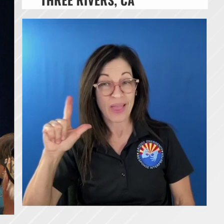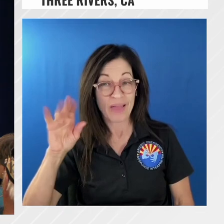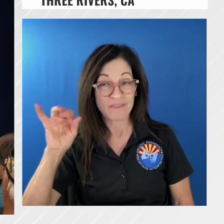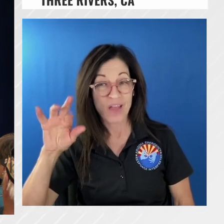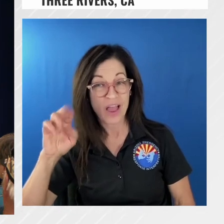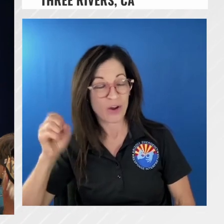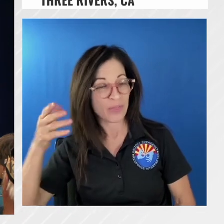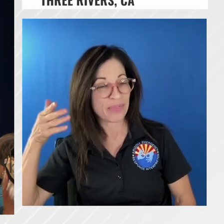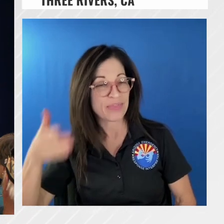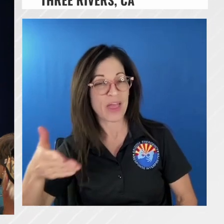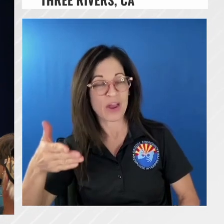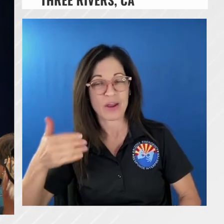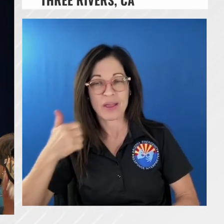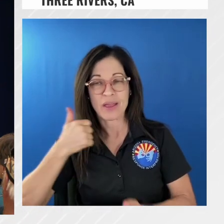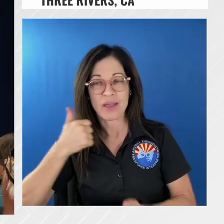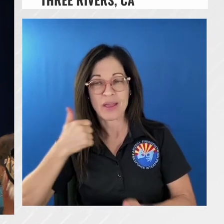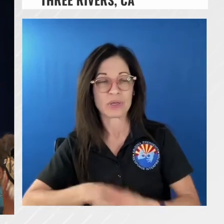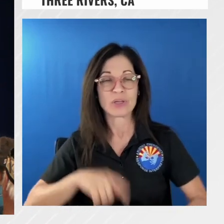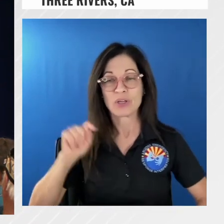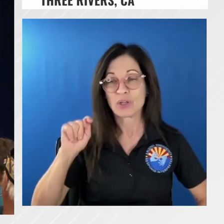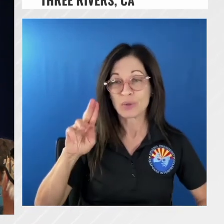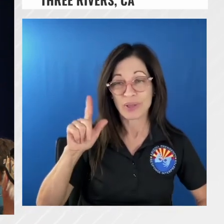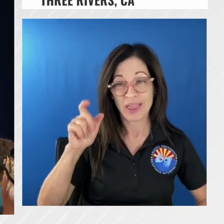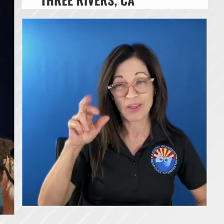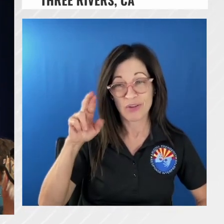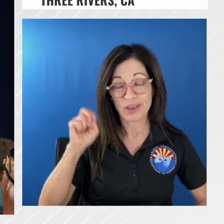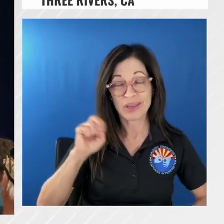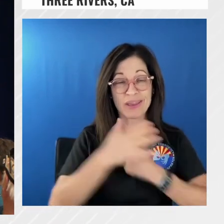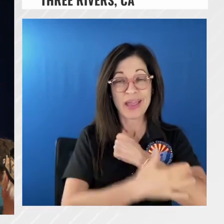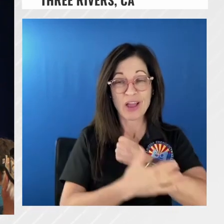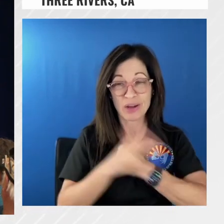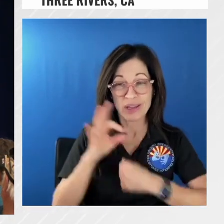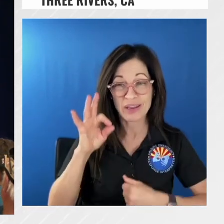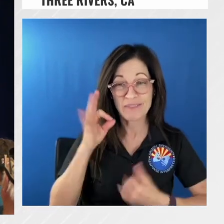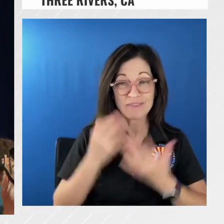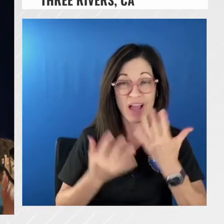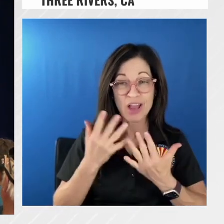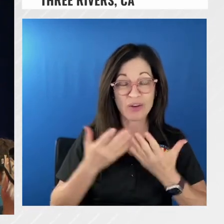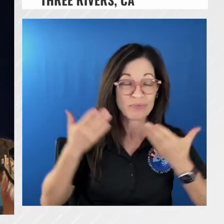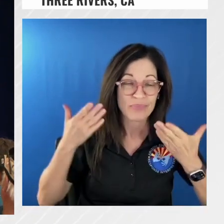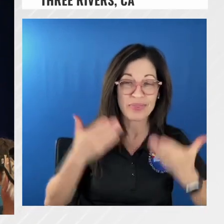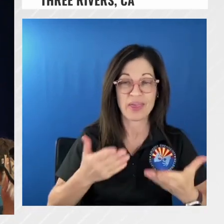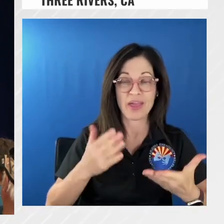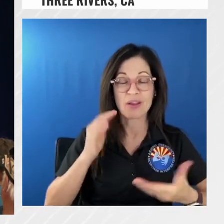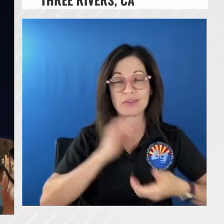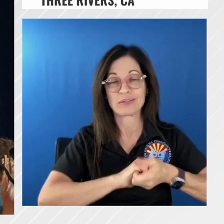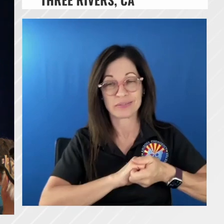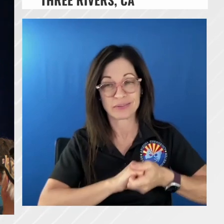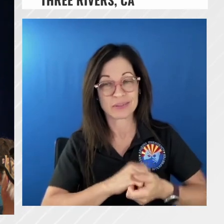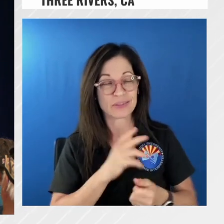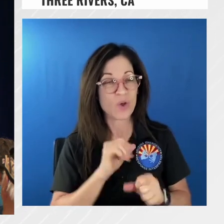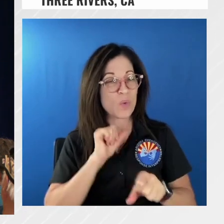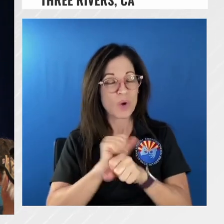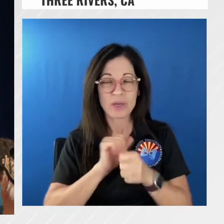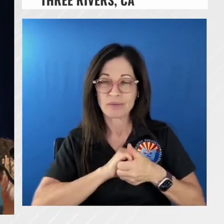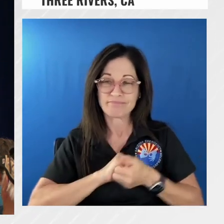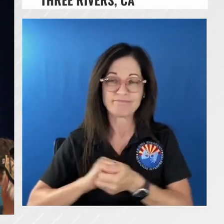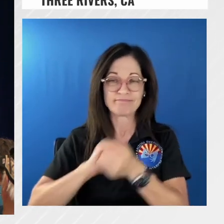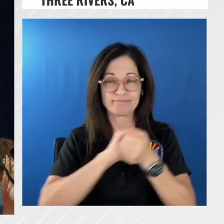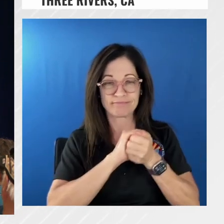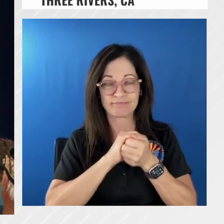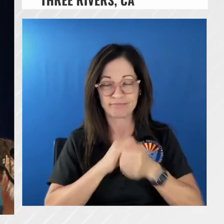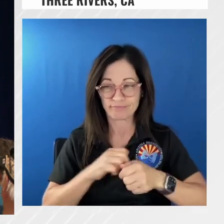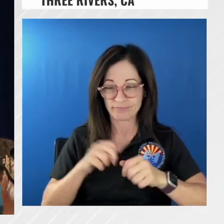with uh tulare county fire right there uh at our side and and working together looking at the